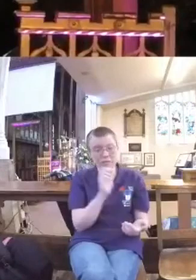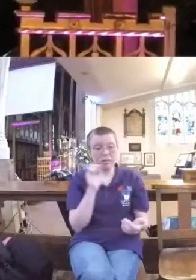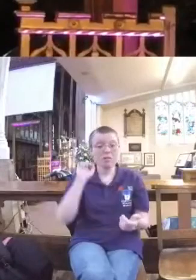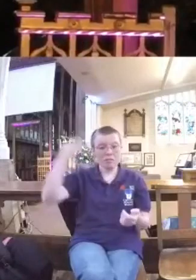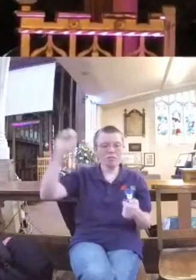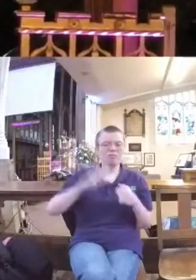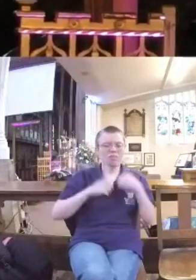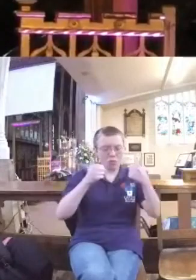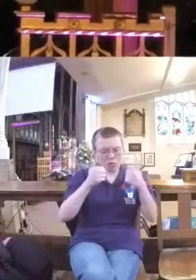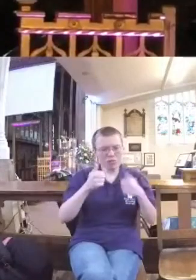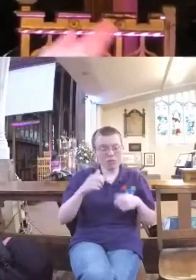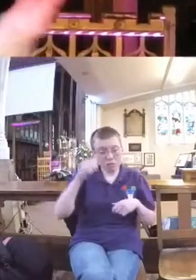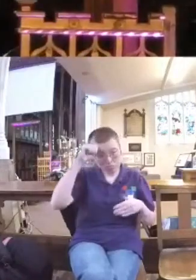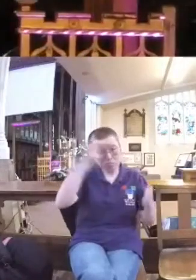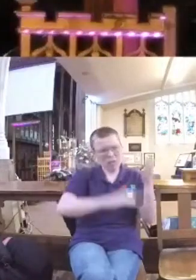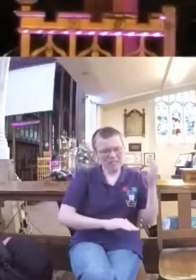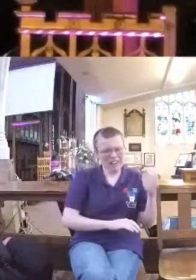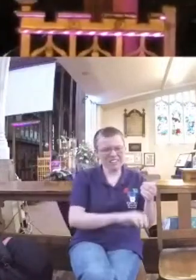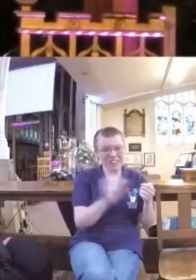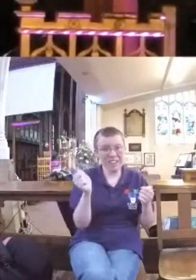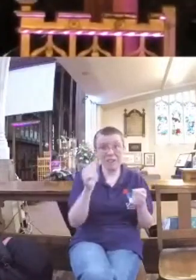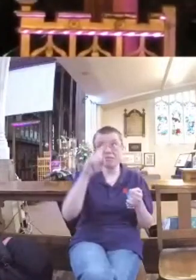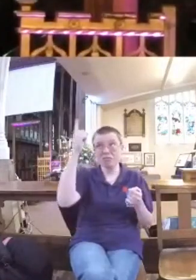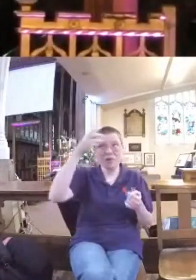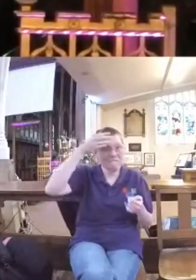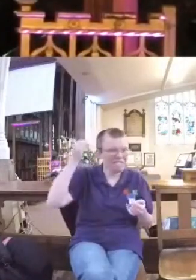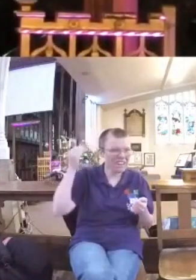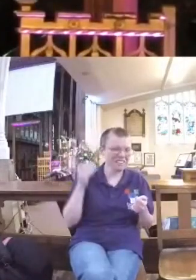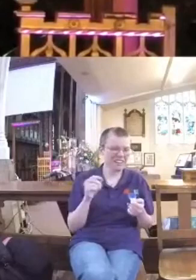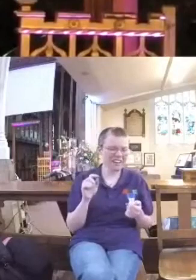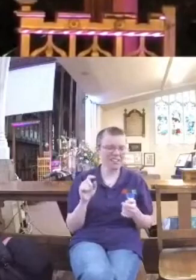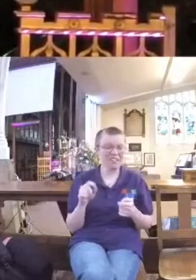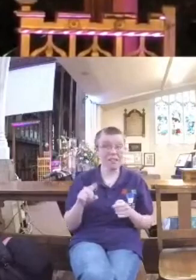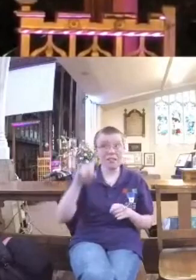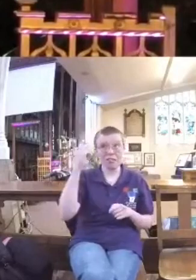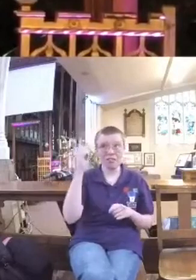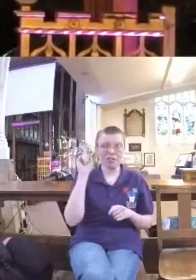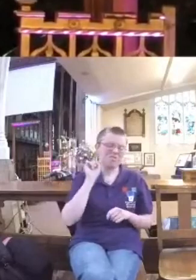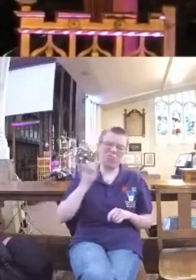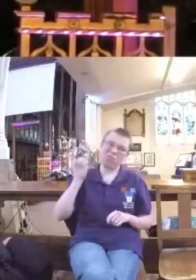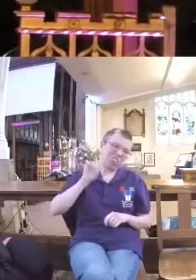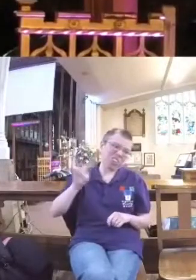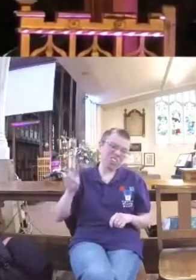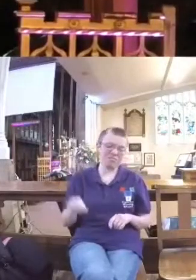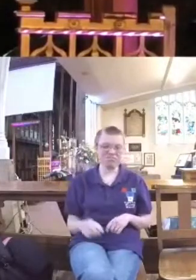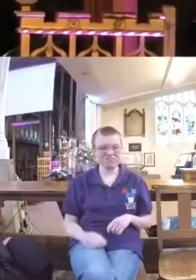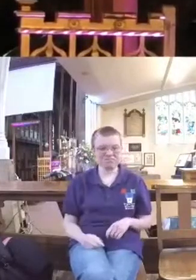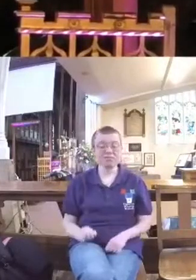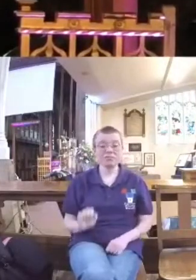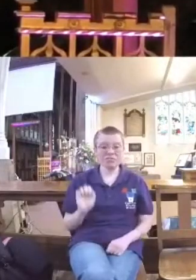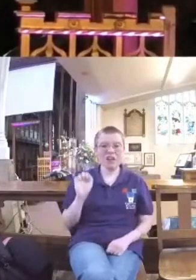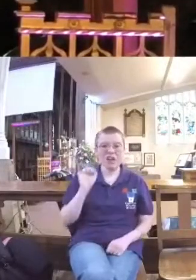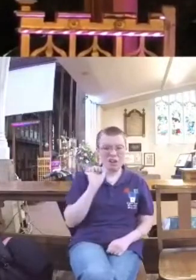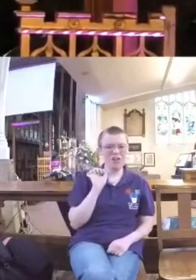throughout all the trials and then forgetting God, turning to their own way and relying on their